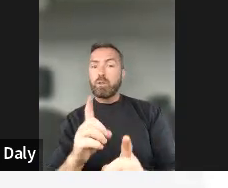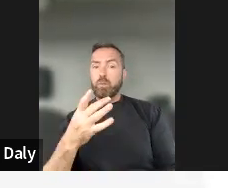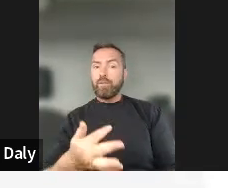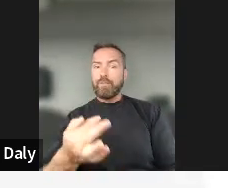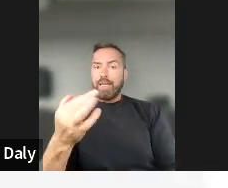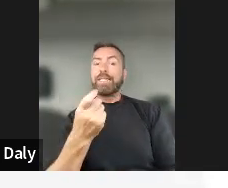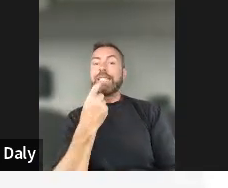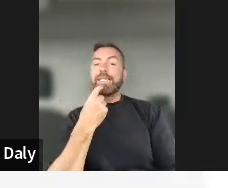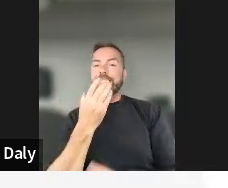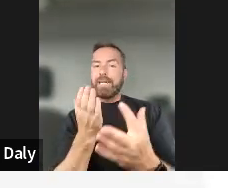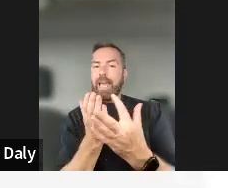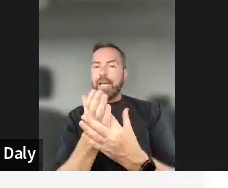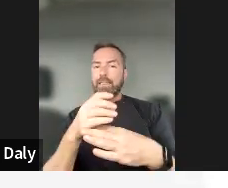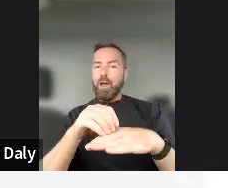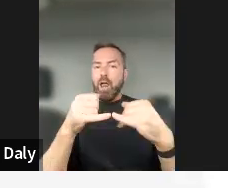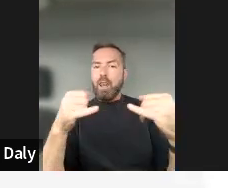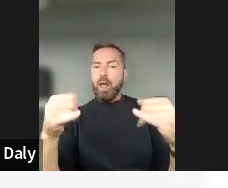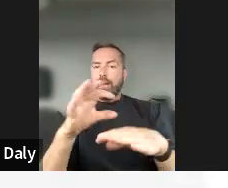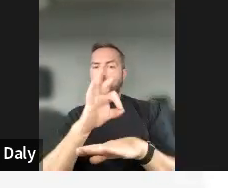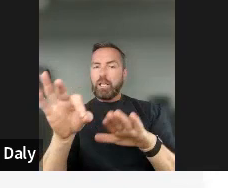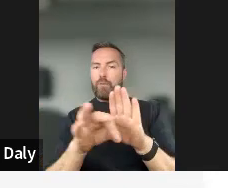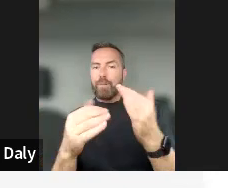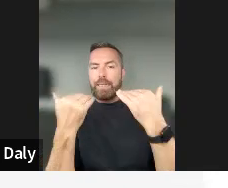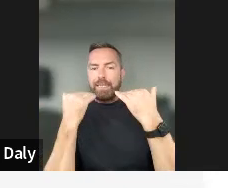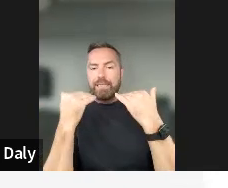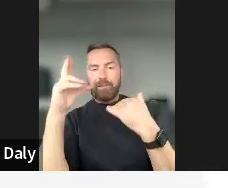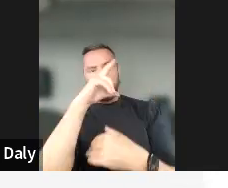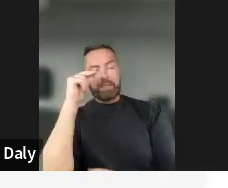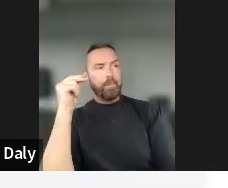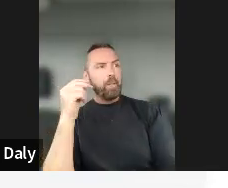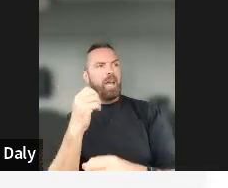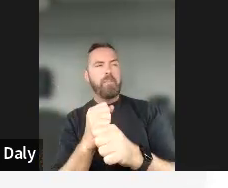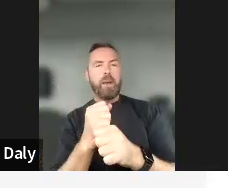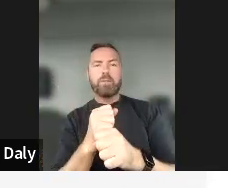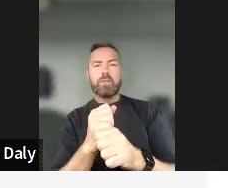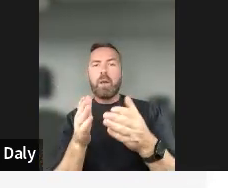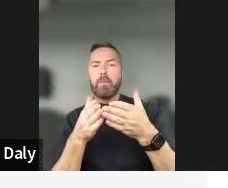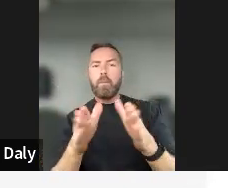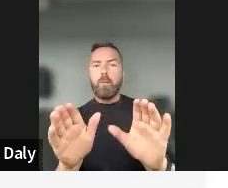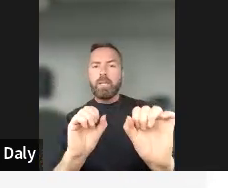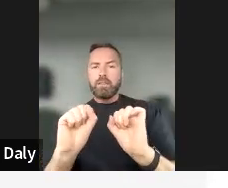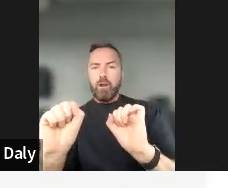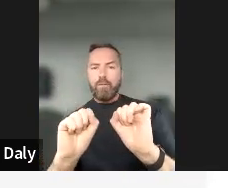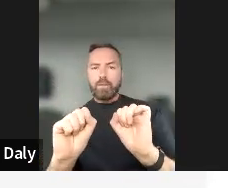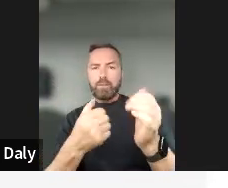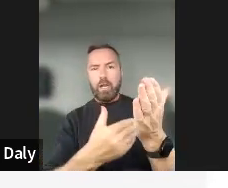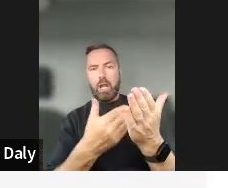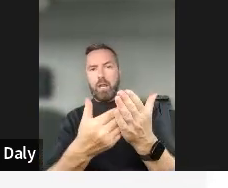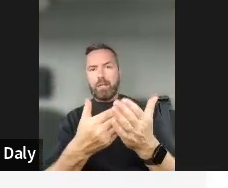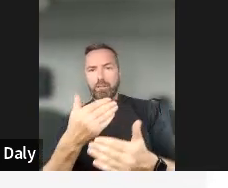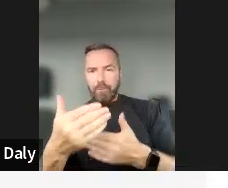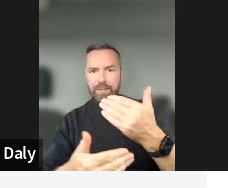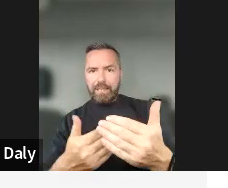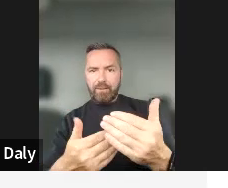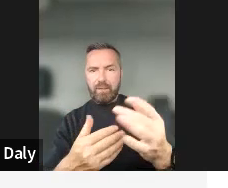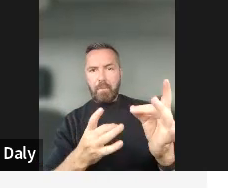access online governmental information, for example, around public services, legislative procedures, policymaking